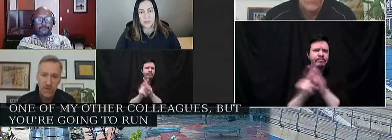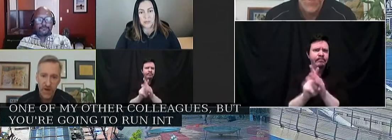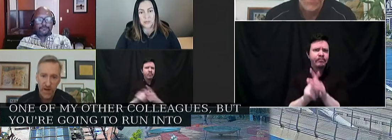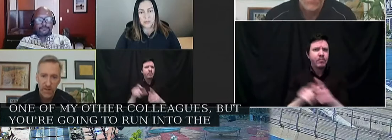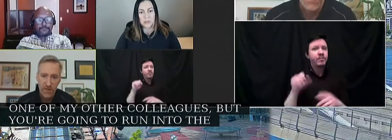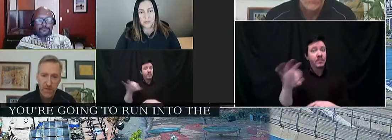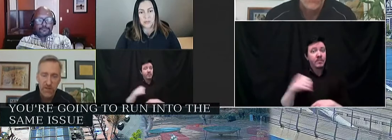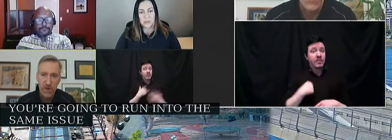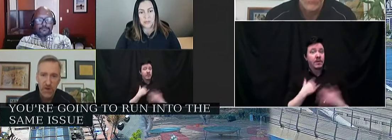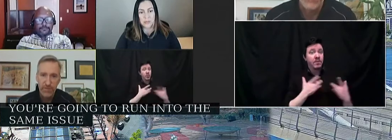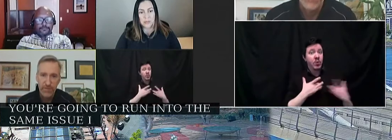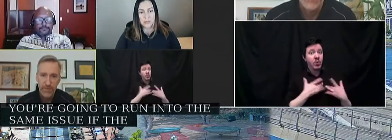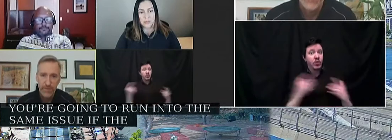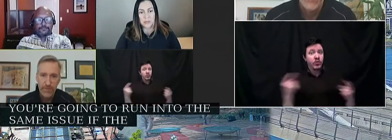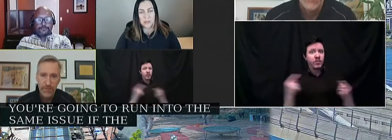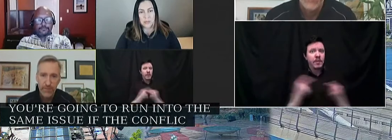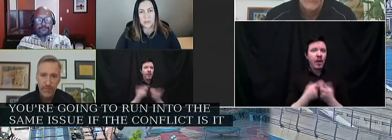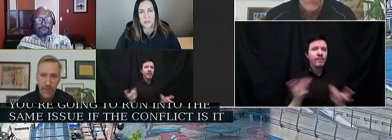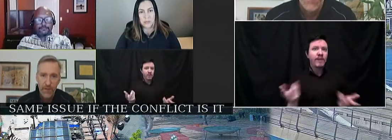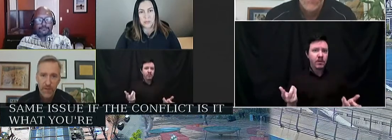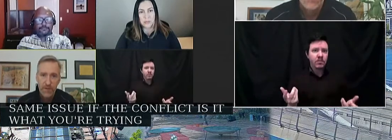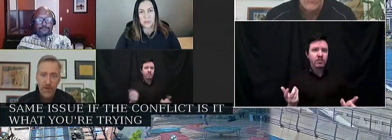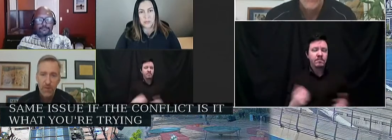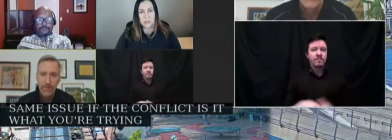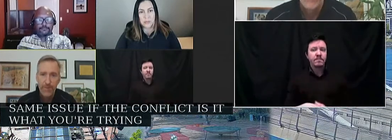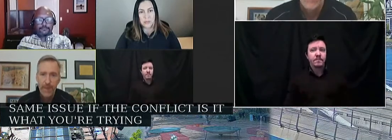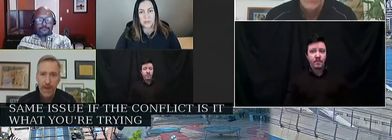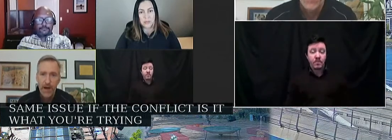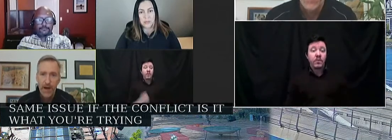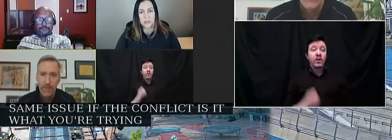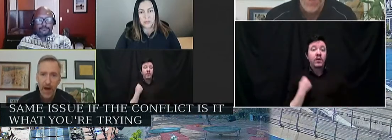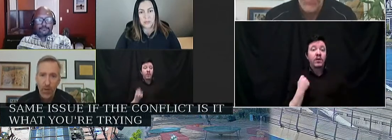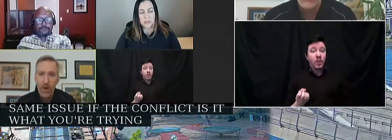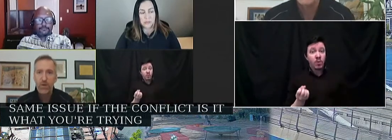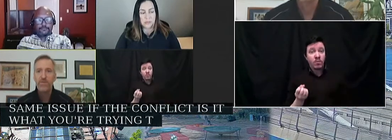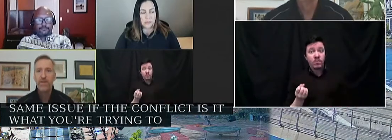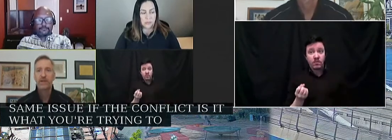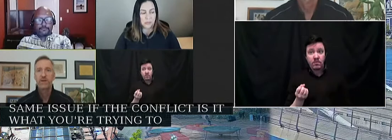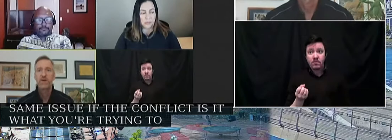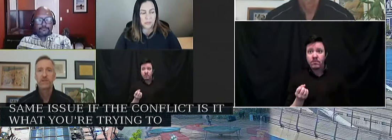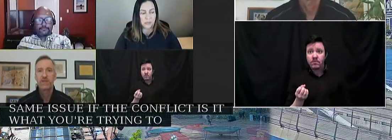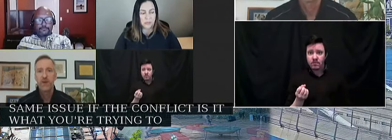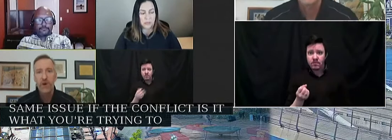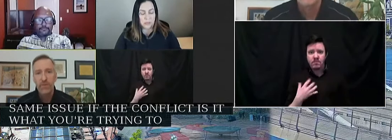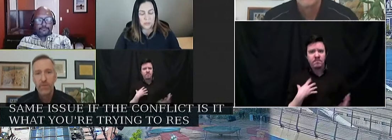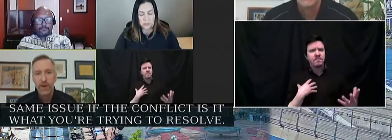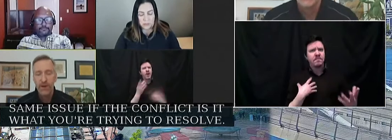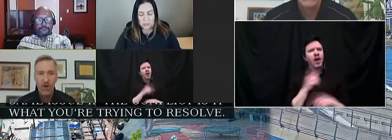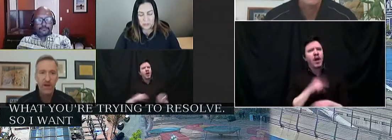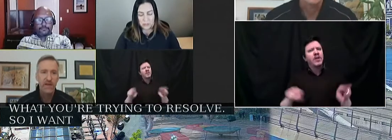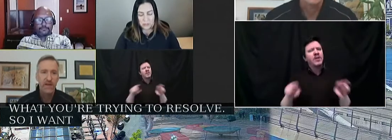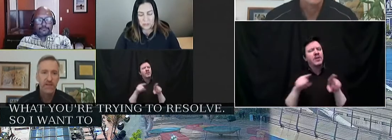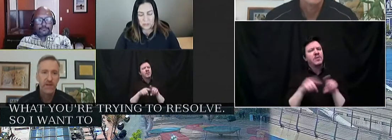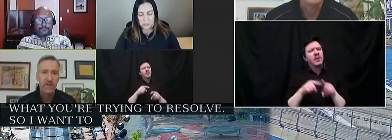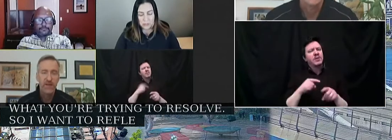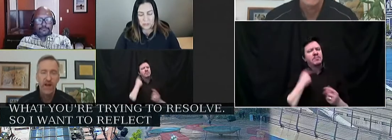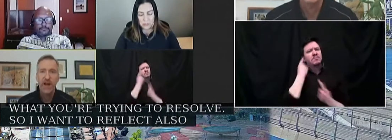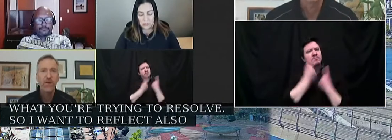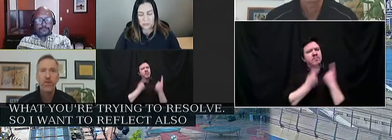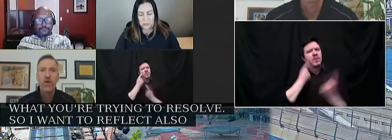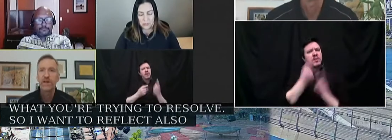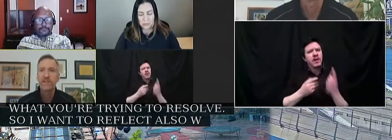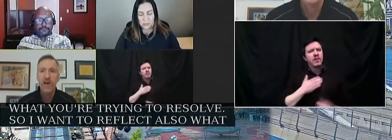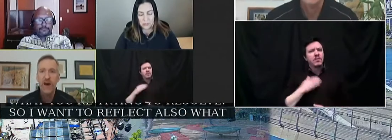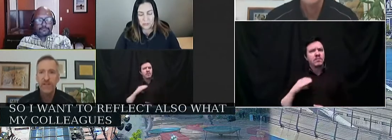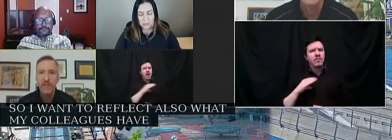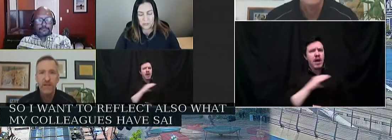is what you're trying to resolve. So I want to reflect also what my colleagues have said.